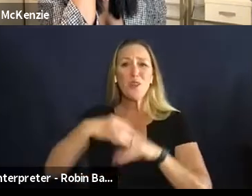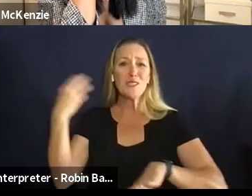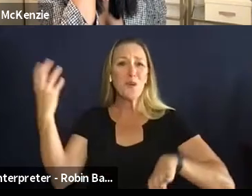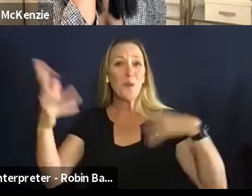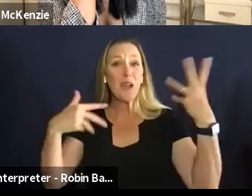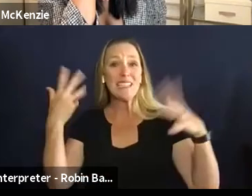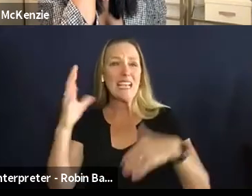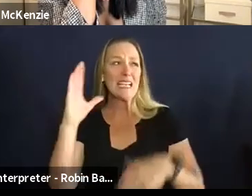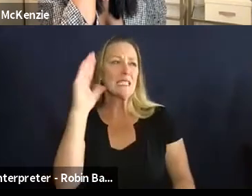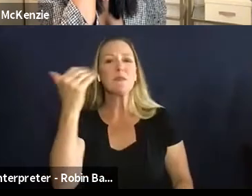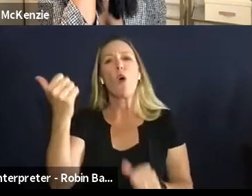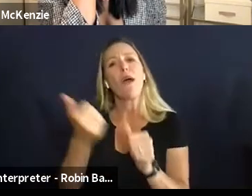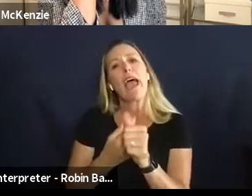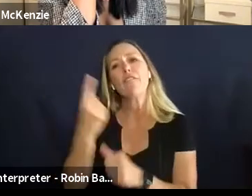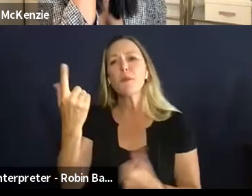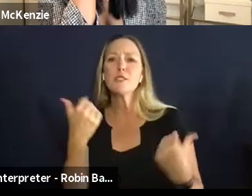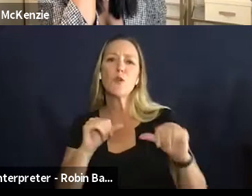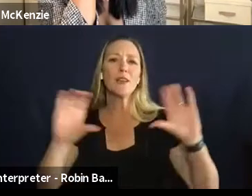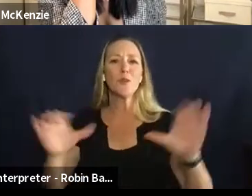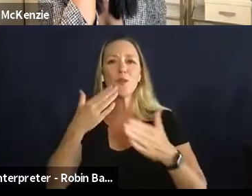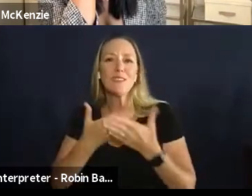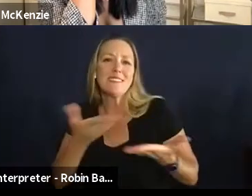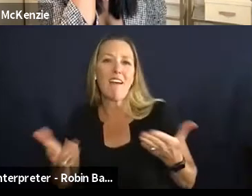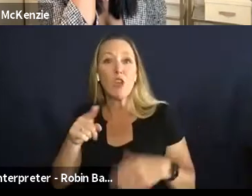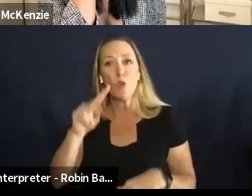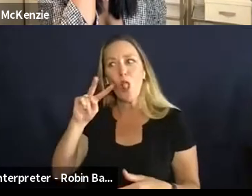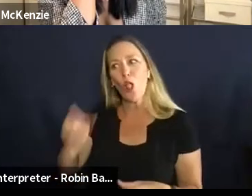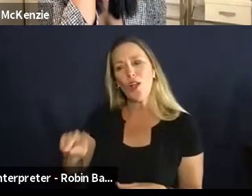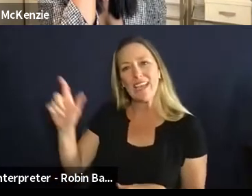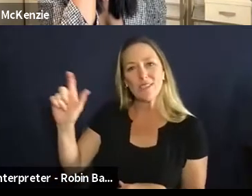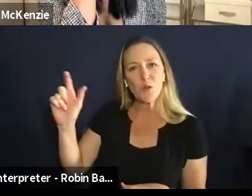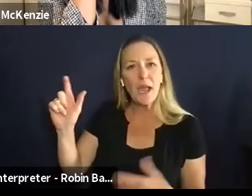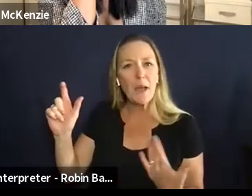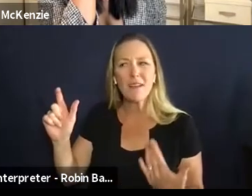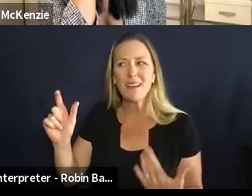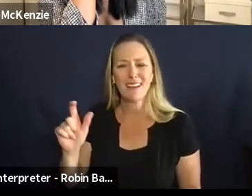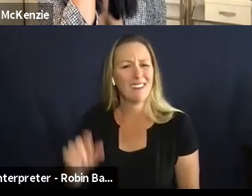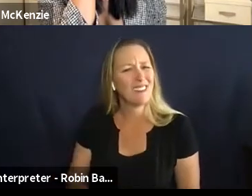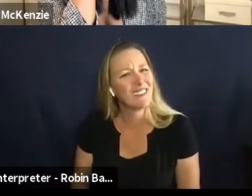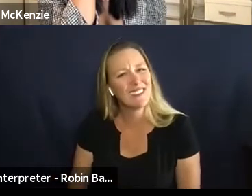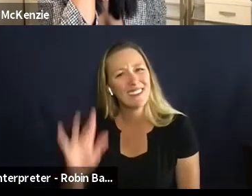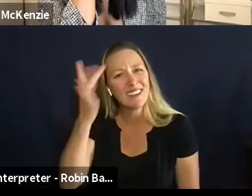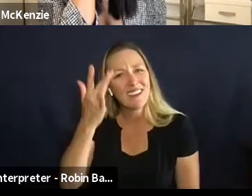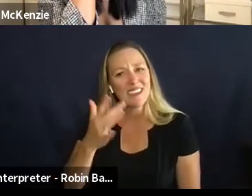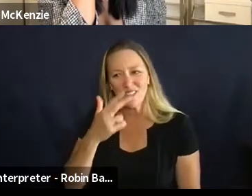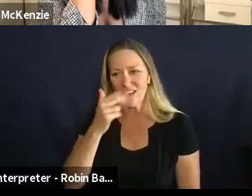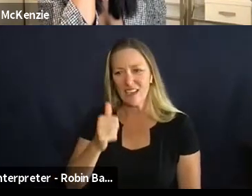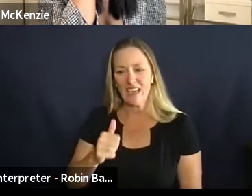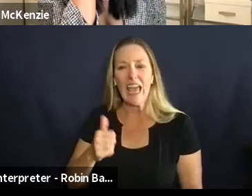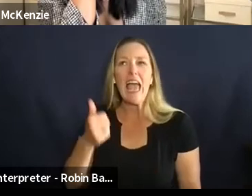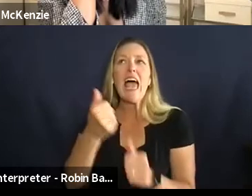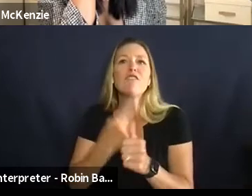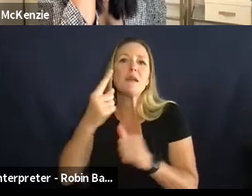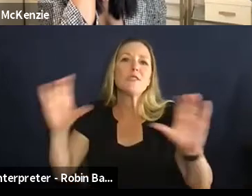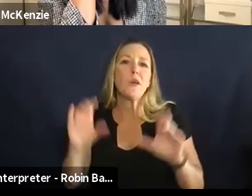everyone is doing something good i mean when you look on instagram it's it's kind of funny like i don't think i have anyone who's not doing something